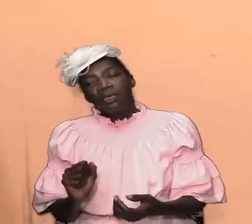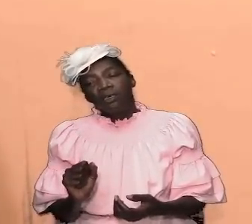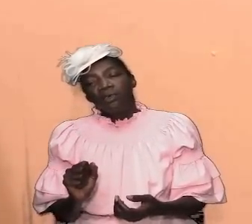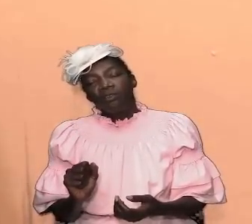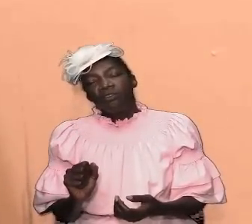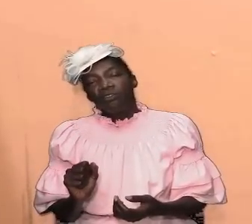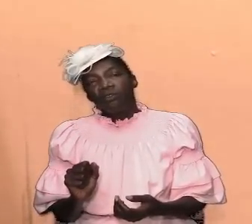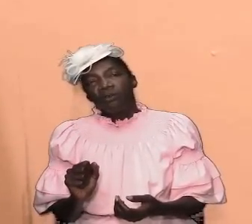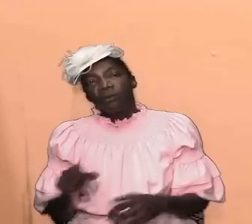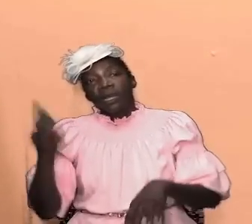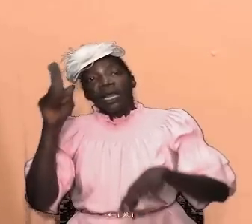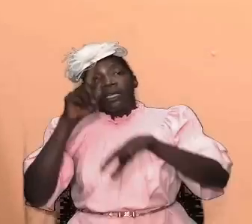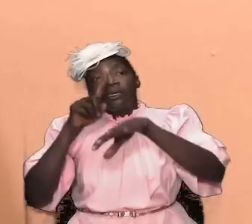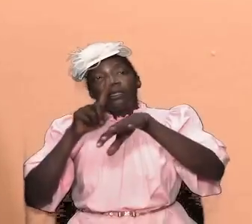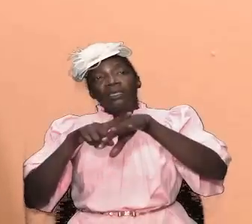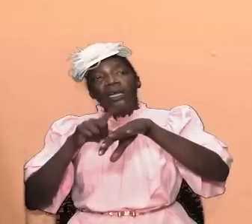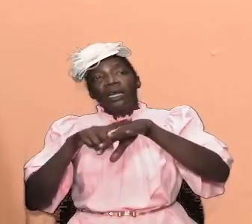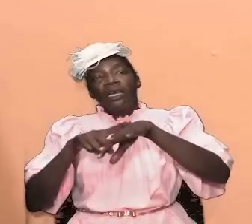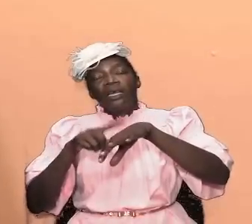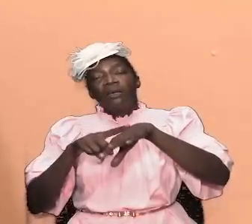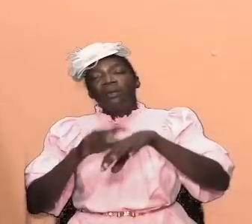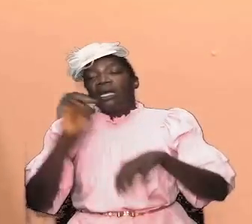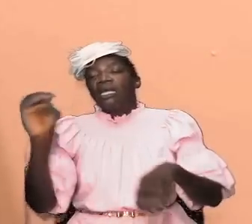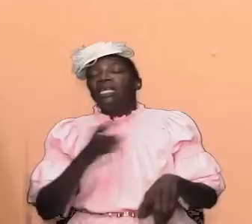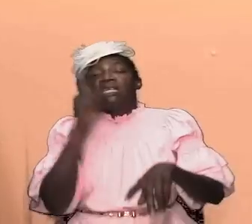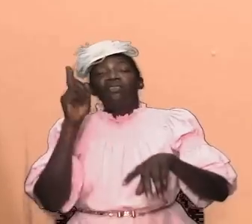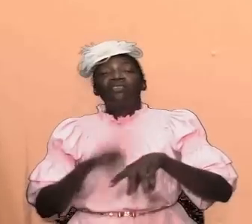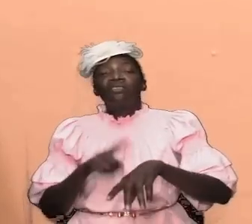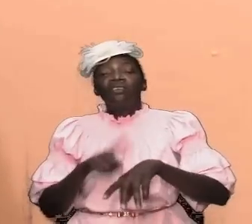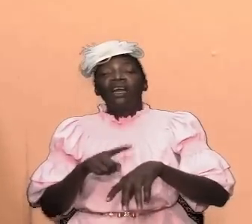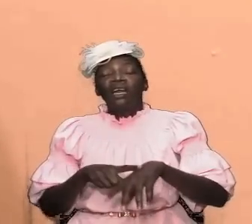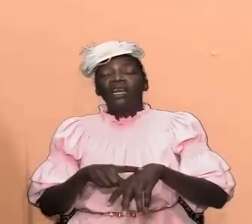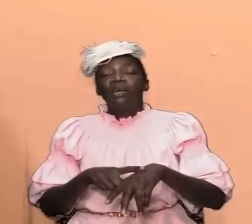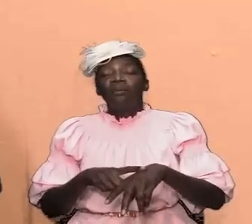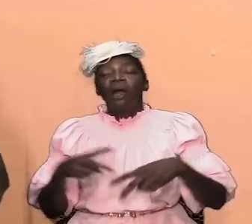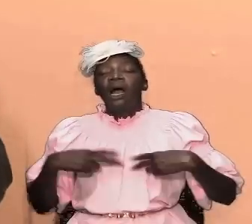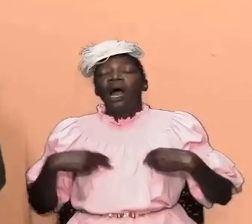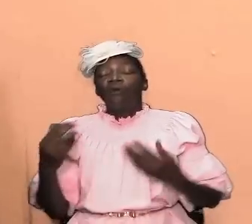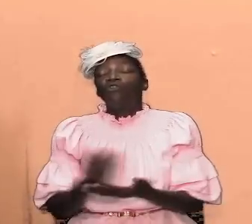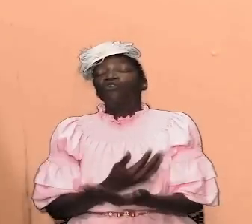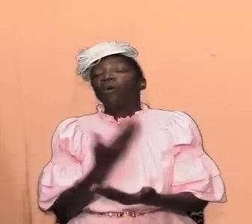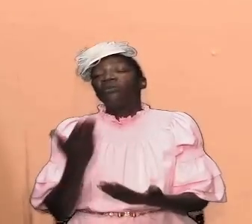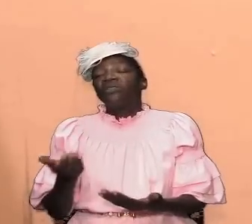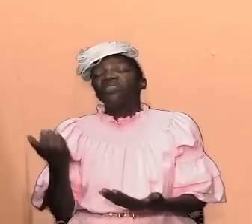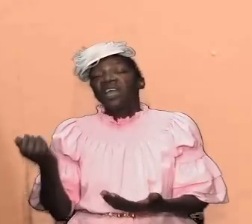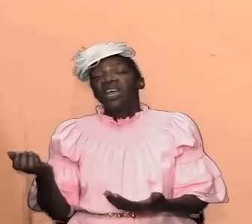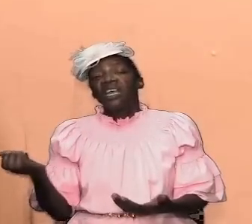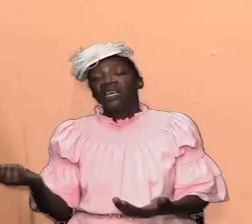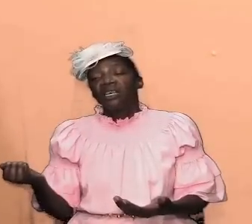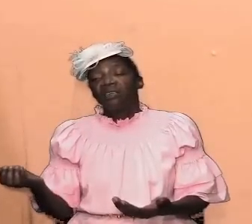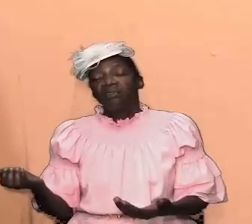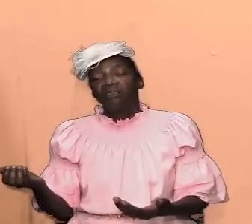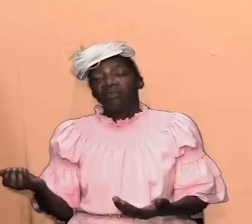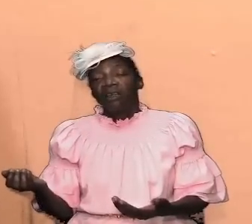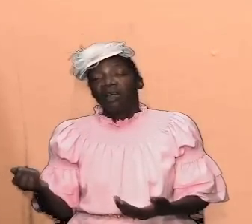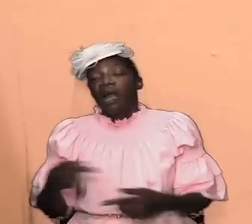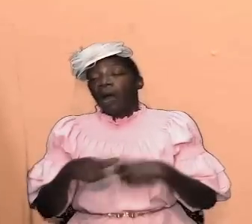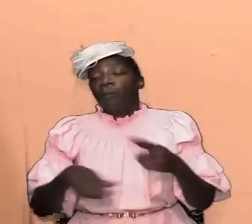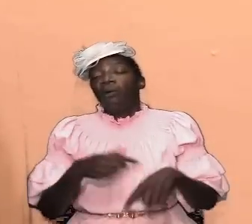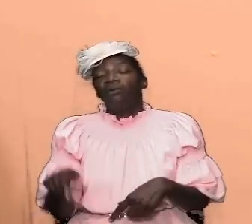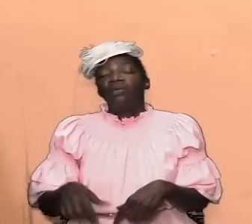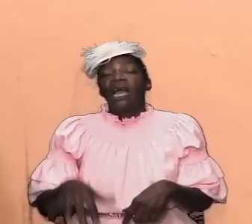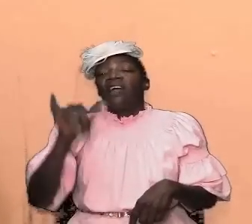era and each age and era have some things characteristic about that particular